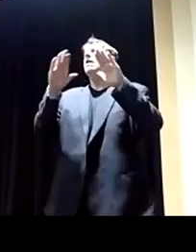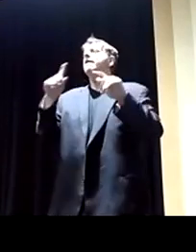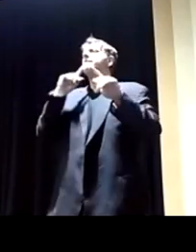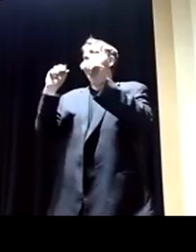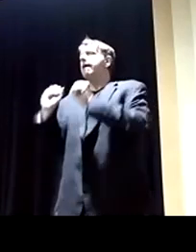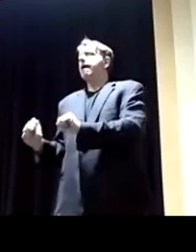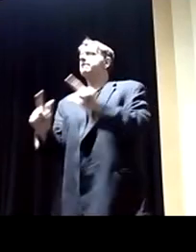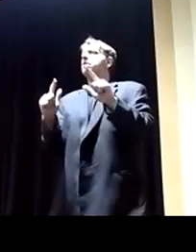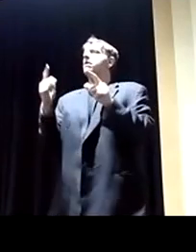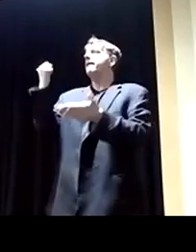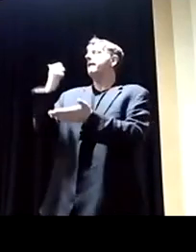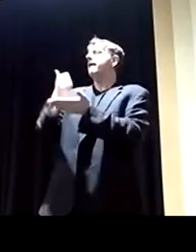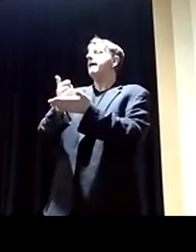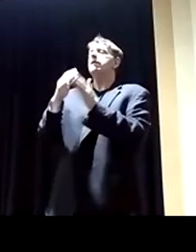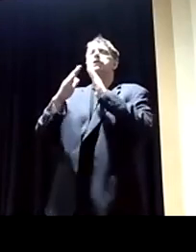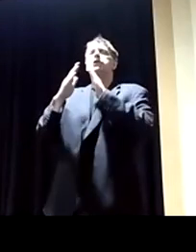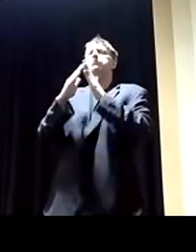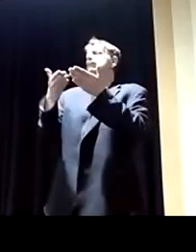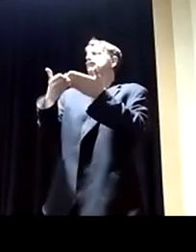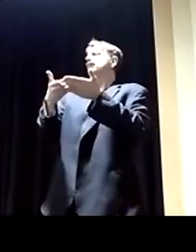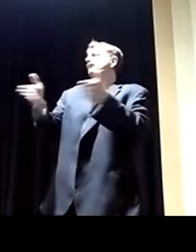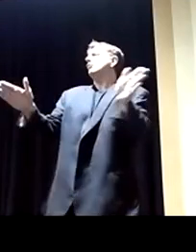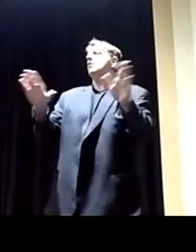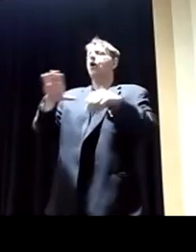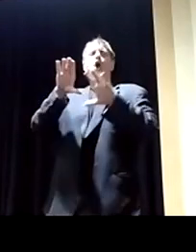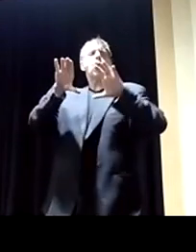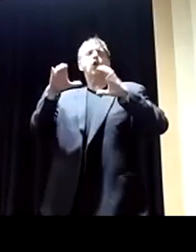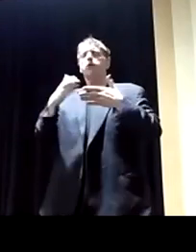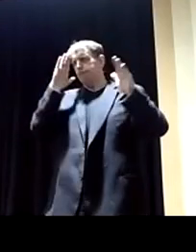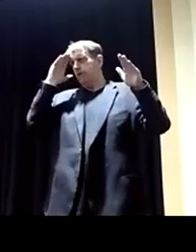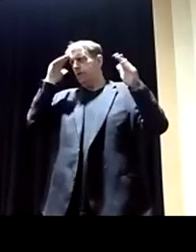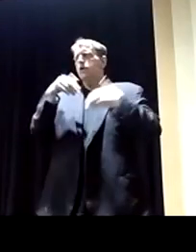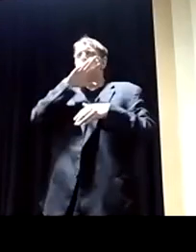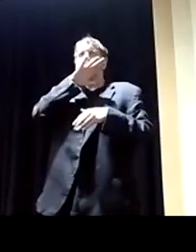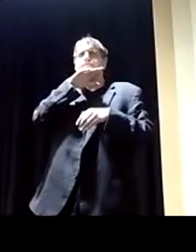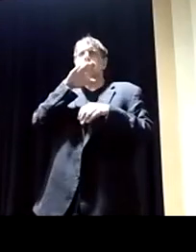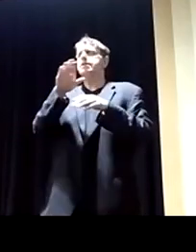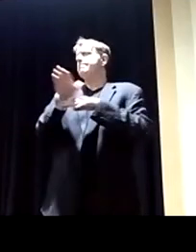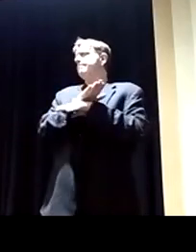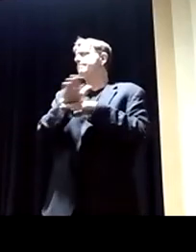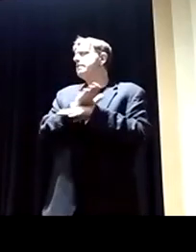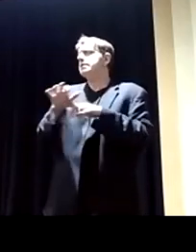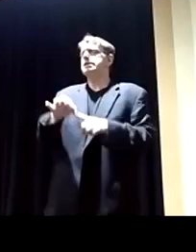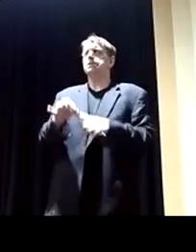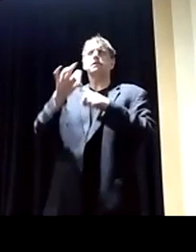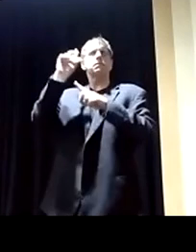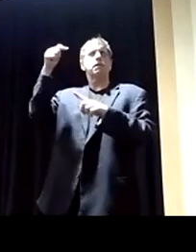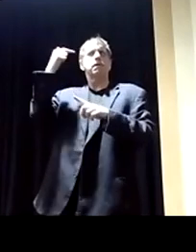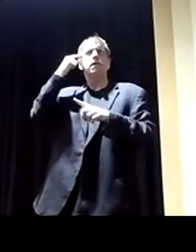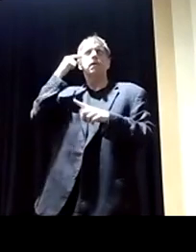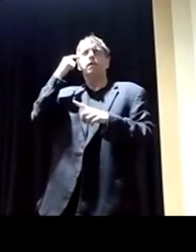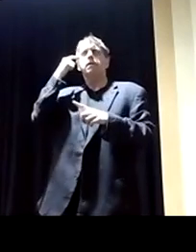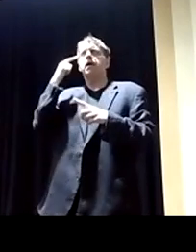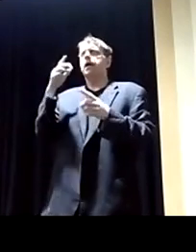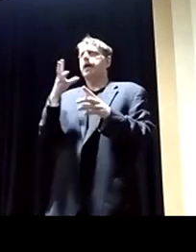communities. Globally, we need to really focus on corruption of, you know, from governments and to call